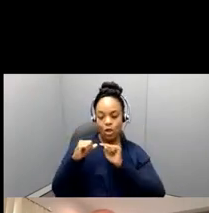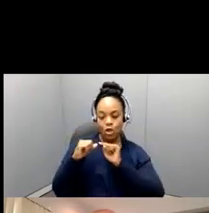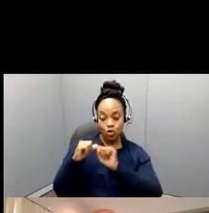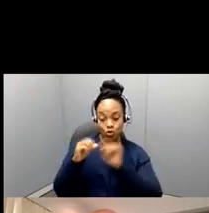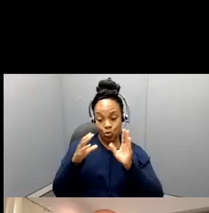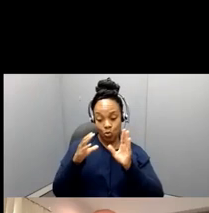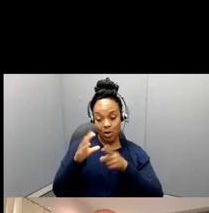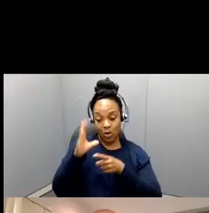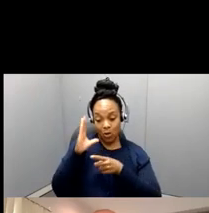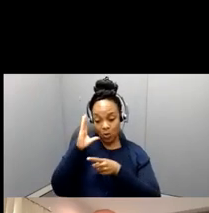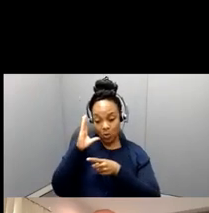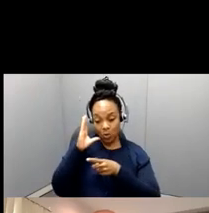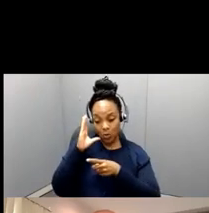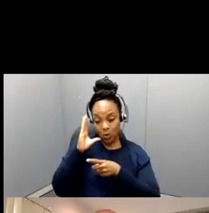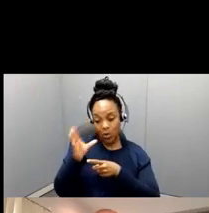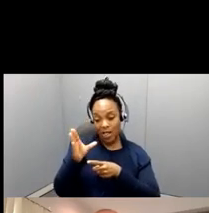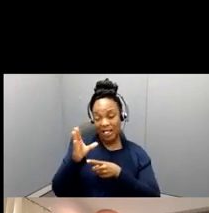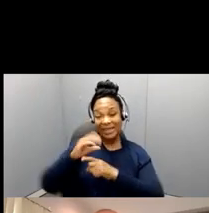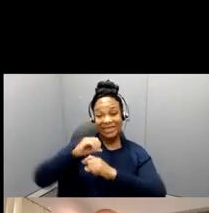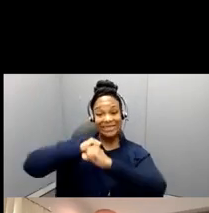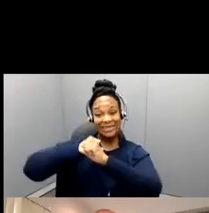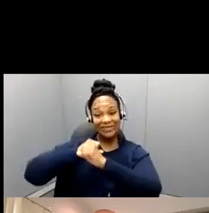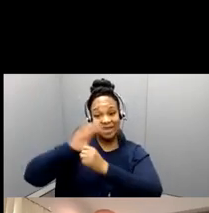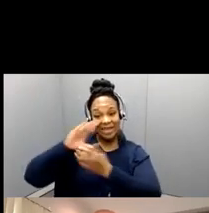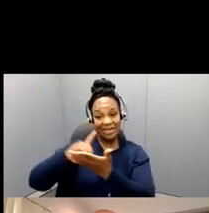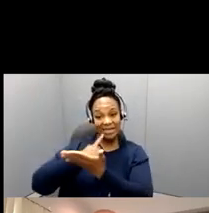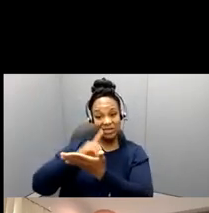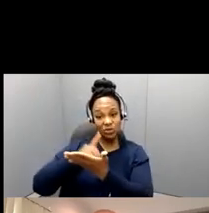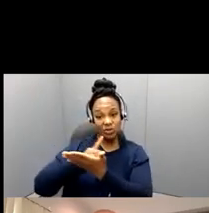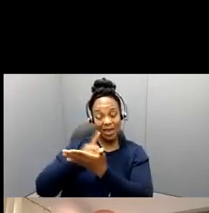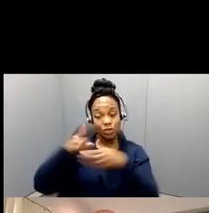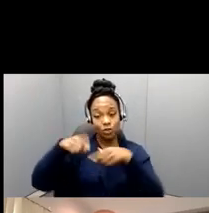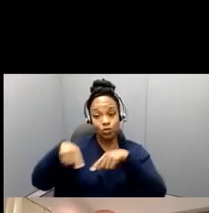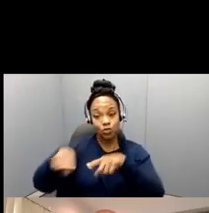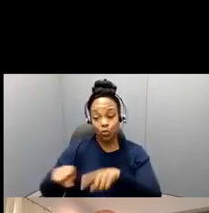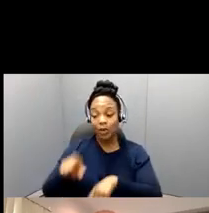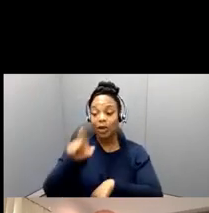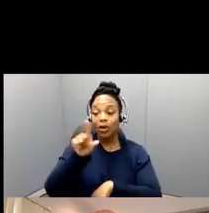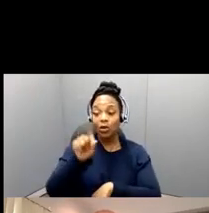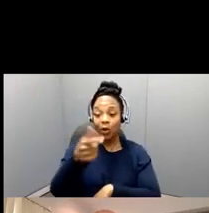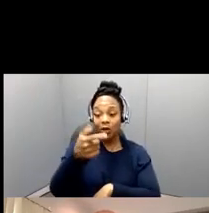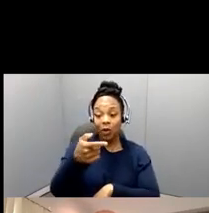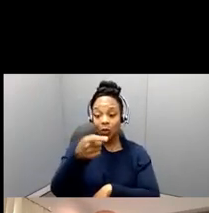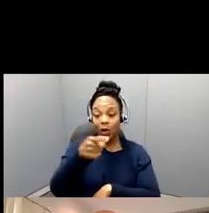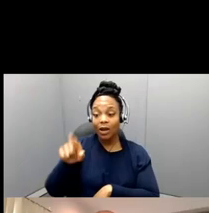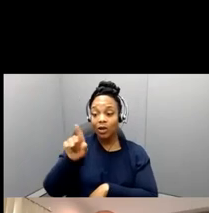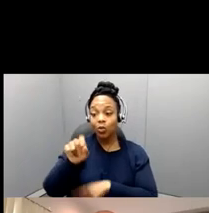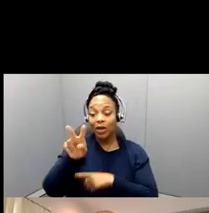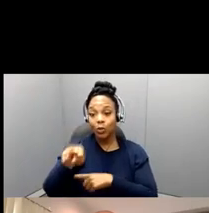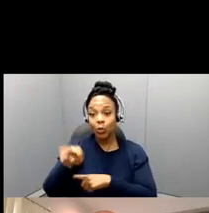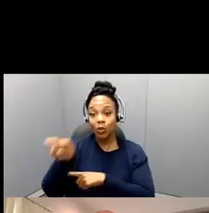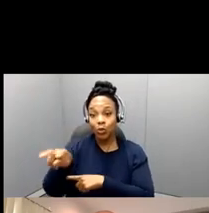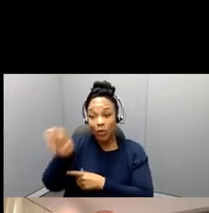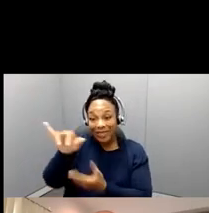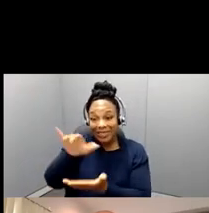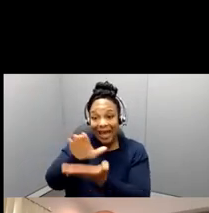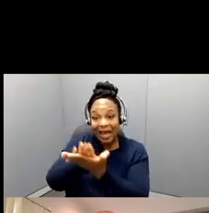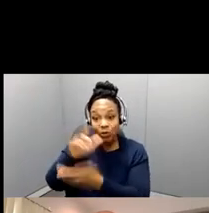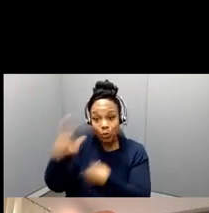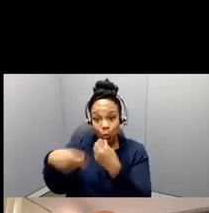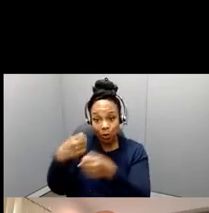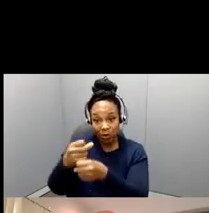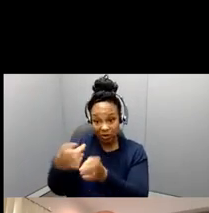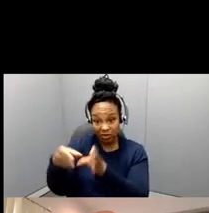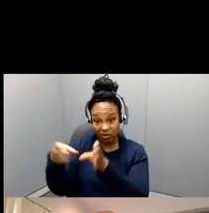in the 2021-2022 academic year. That is, it should be the, your, your thought,